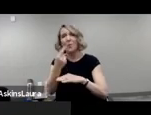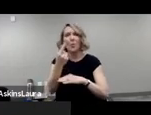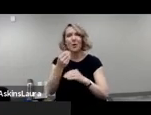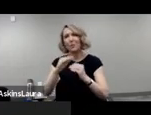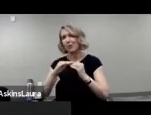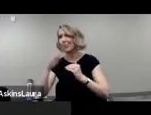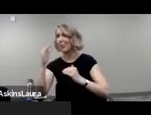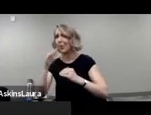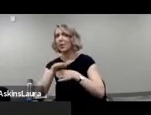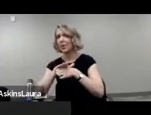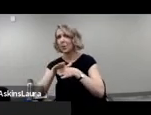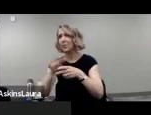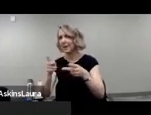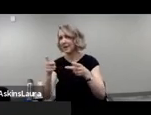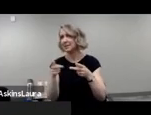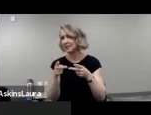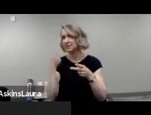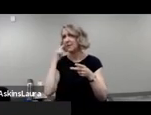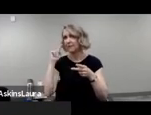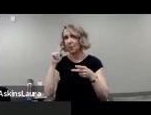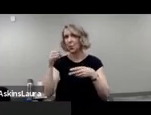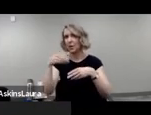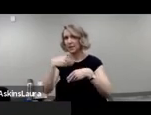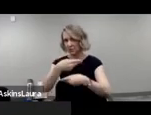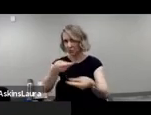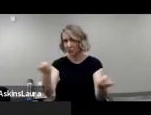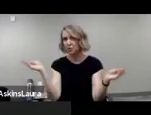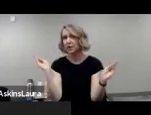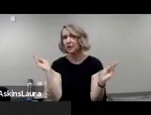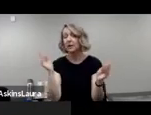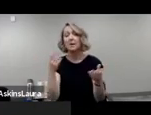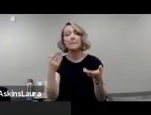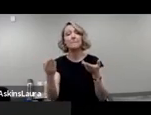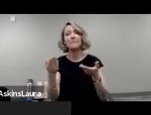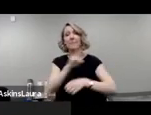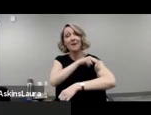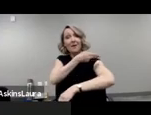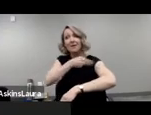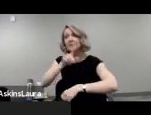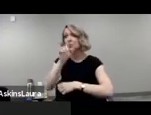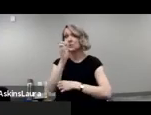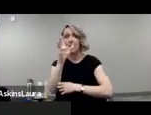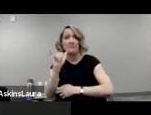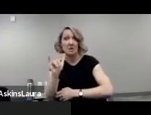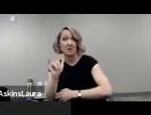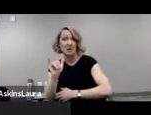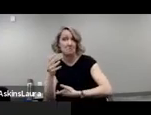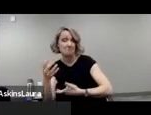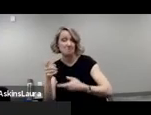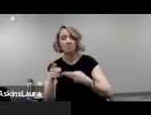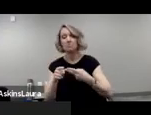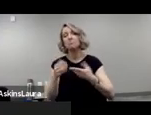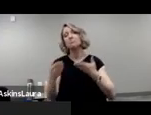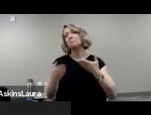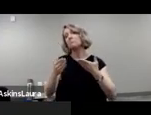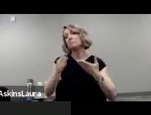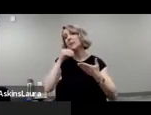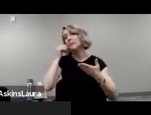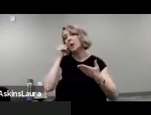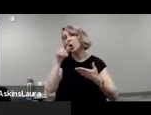distribution. Can be a hospital lobby, homeless shelter,